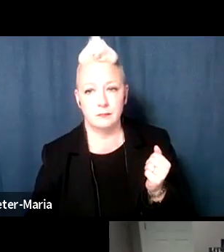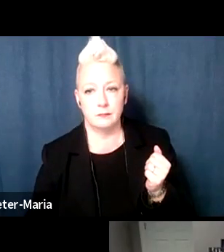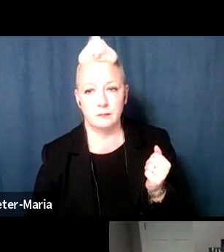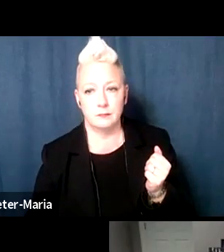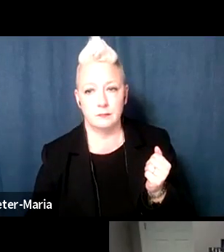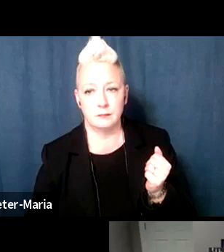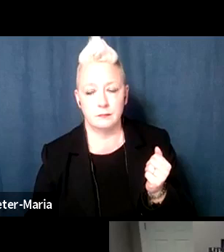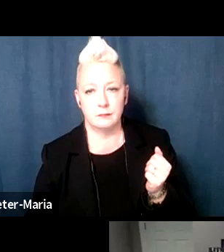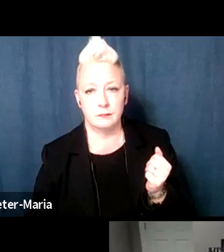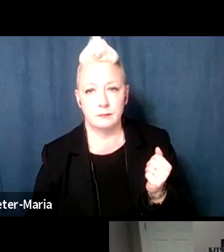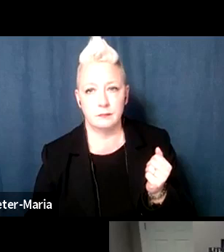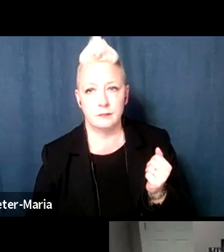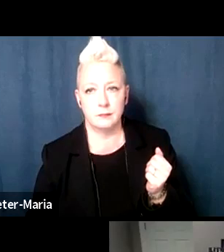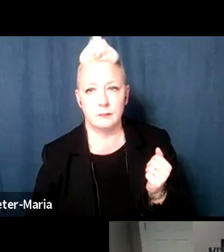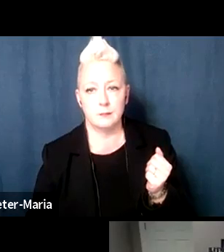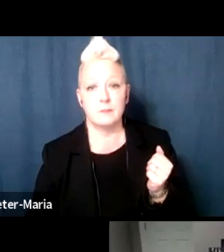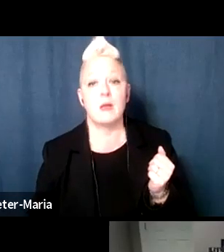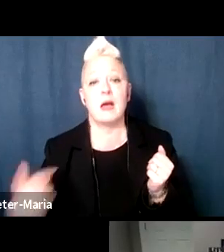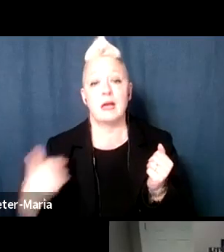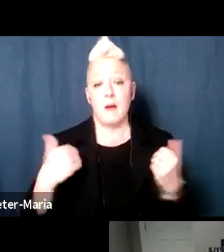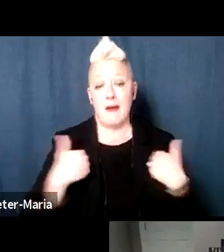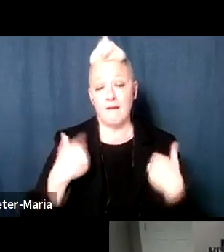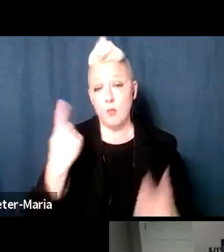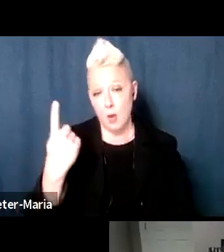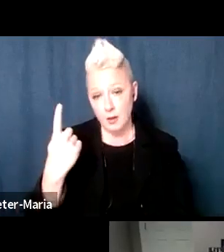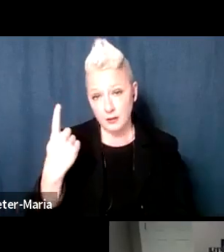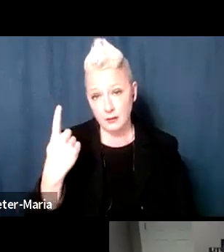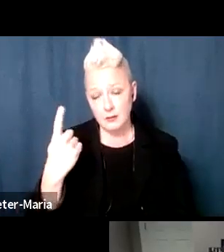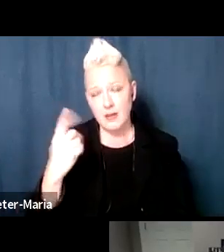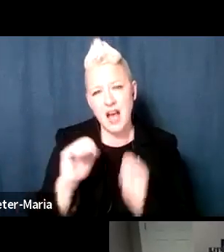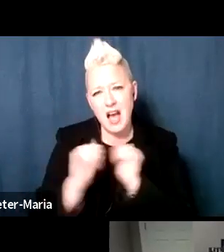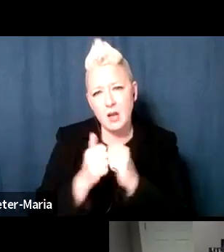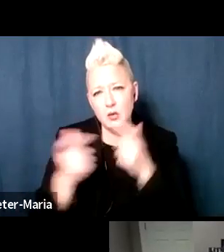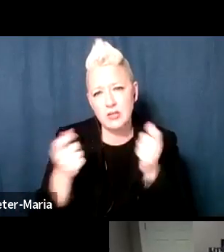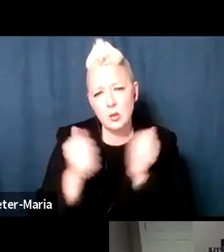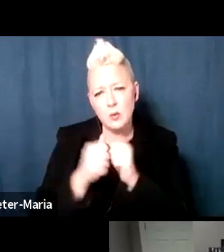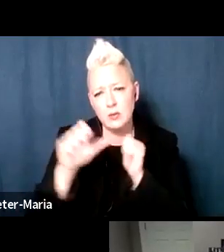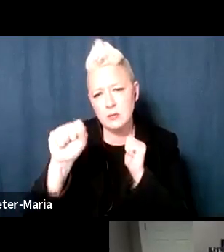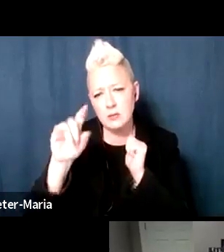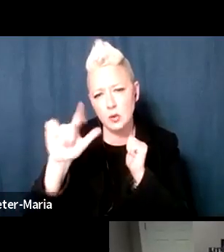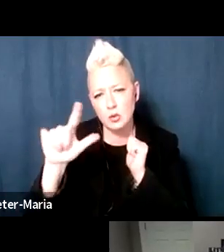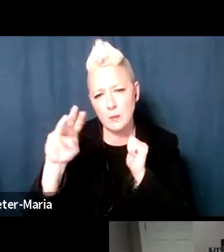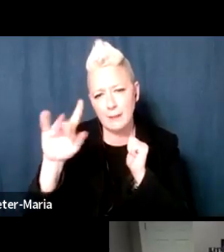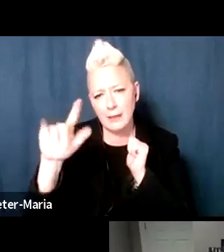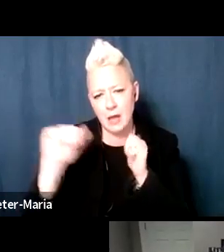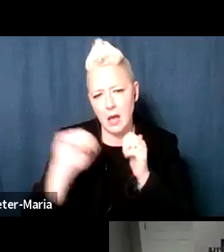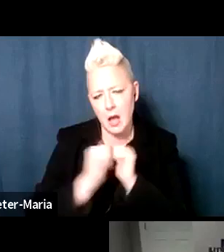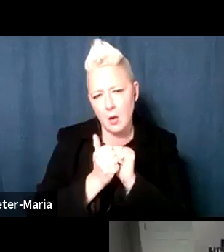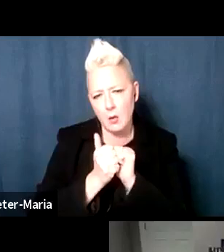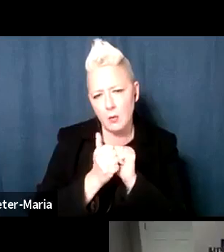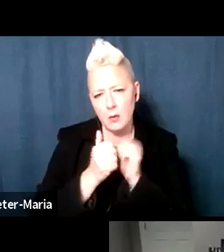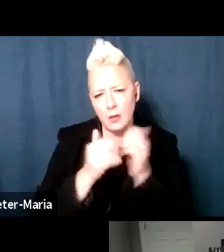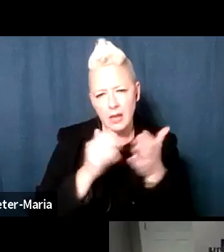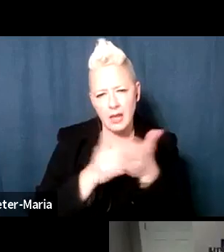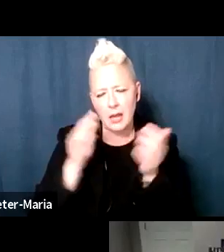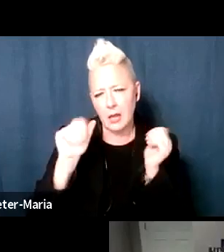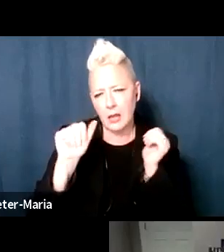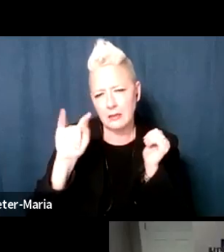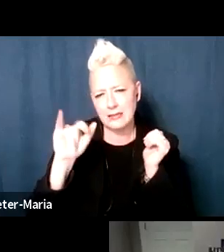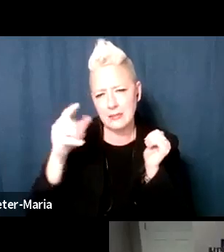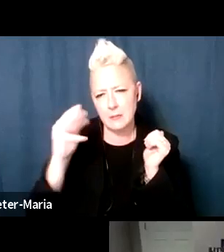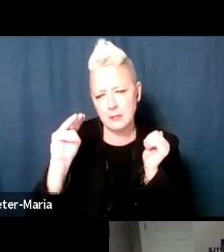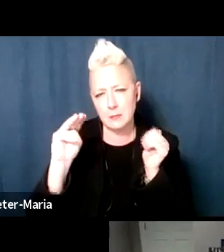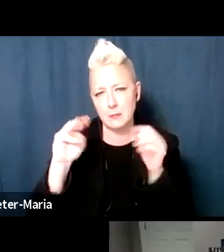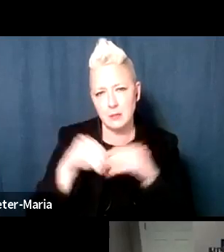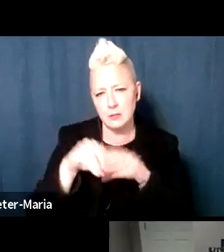that, which is, how do you deal with social media, anti-Semitism and social media? I know